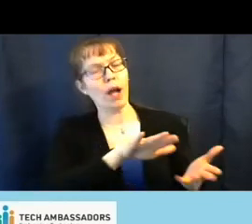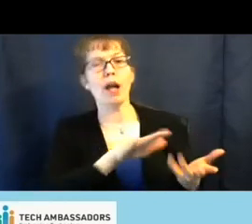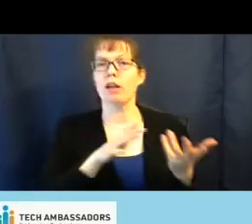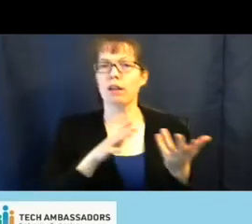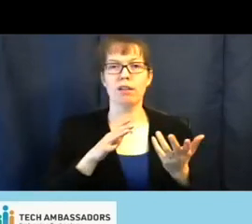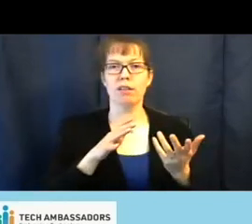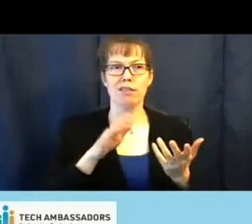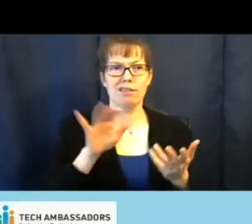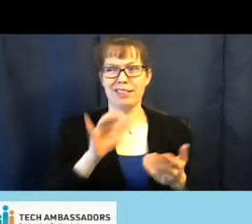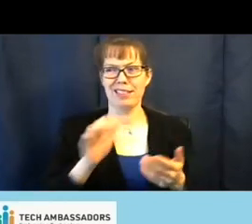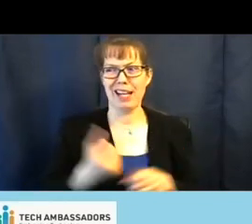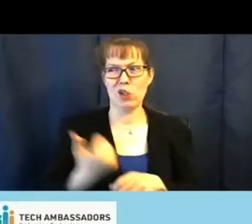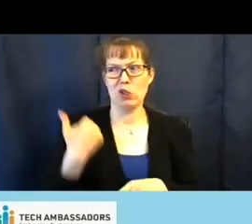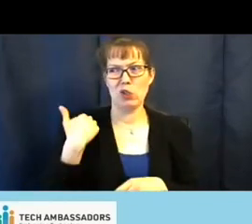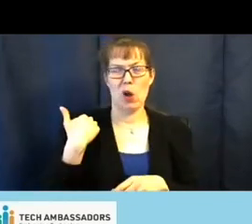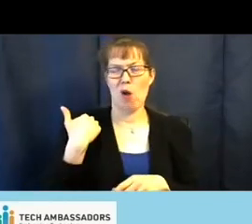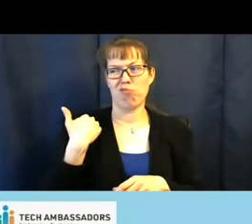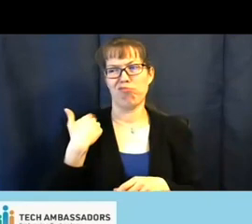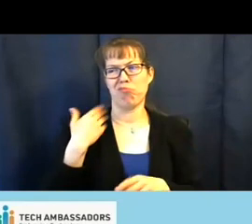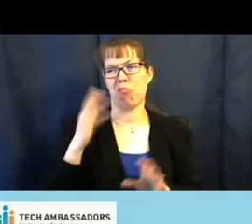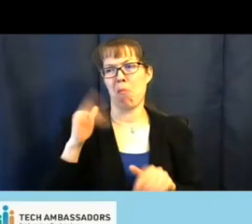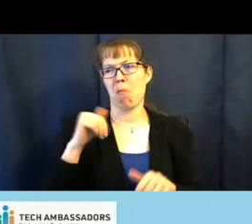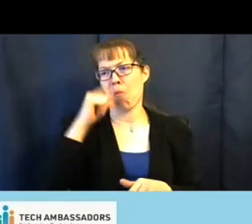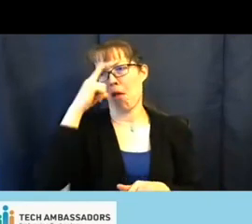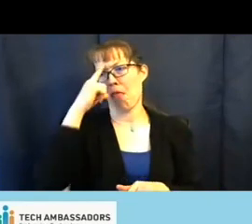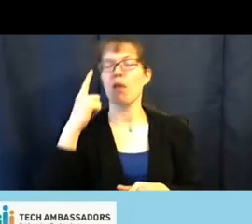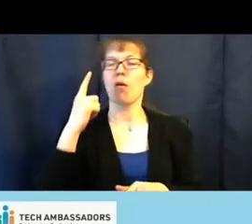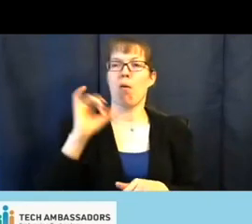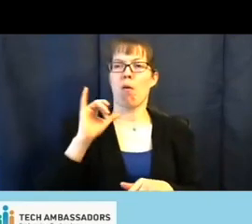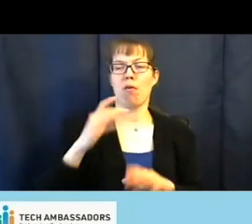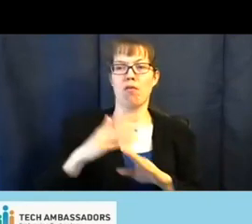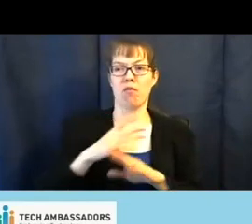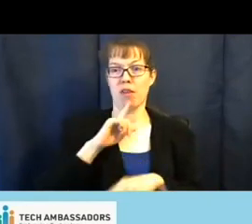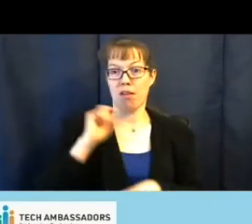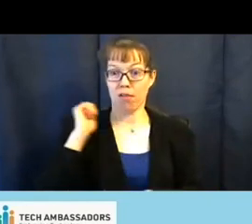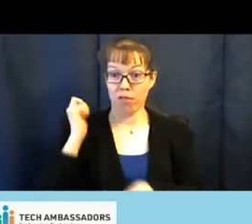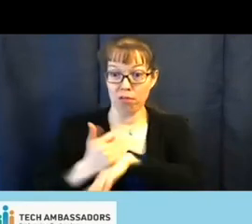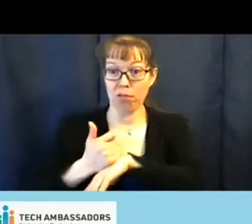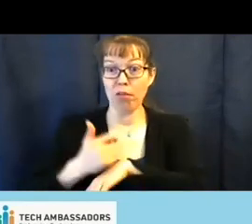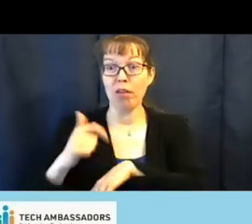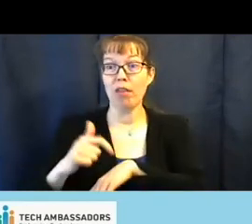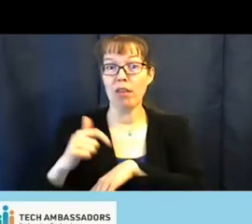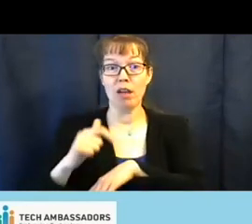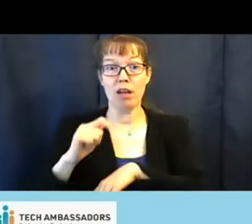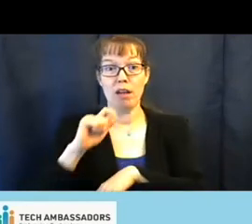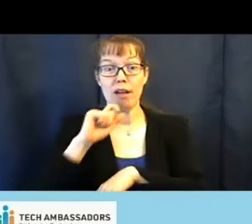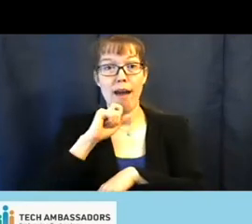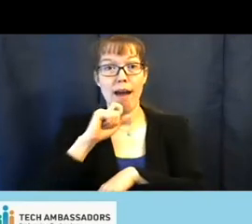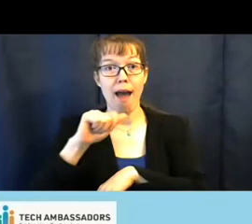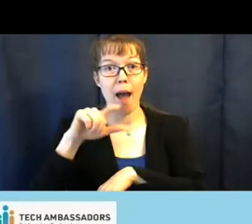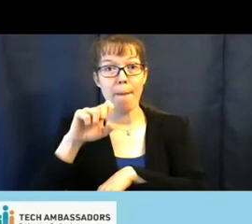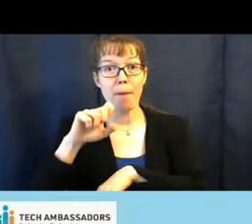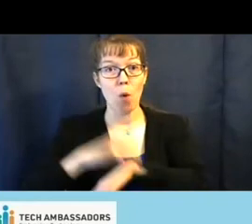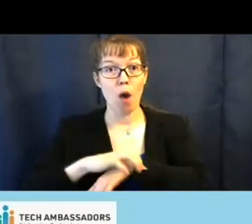years ago, before they implemented the Apple Watch into their